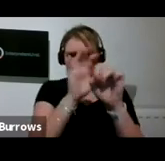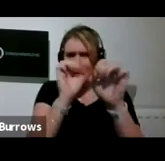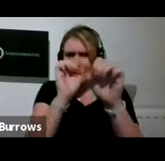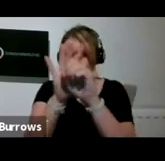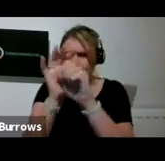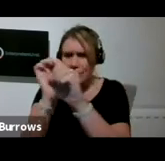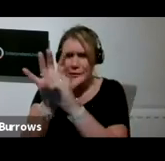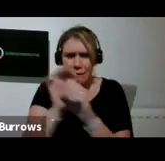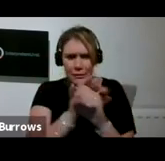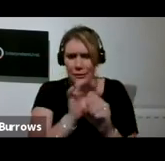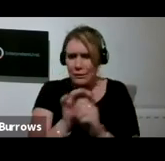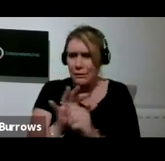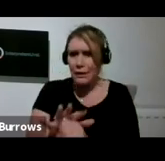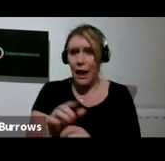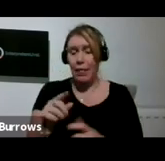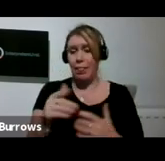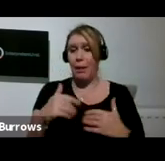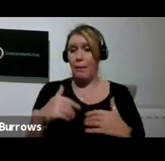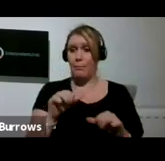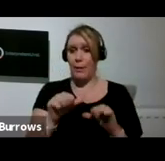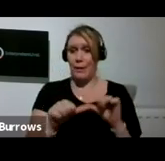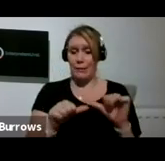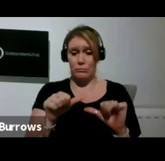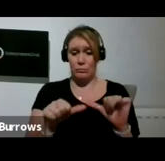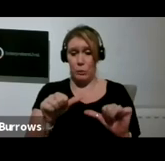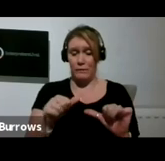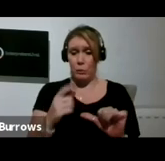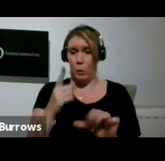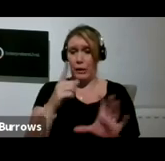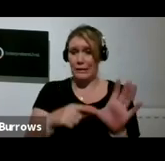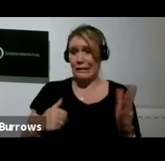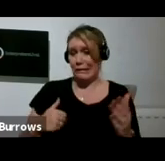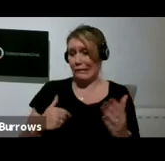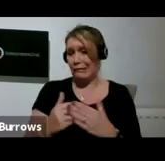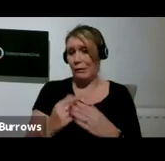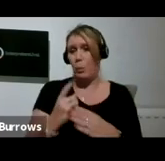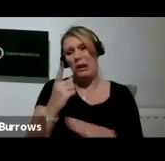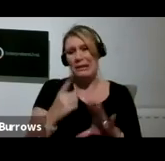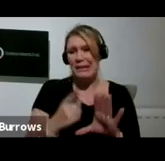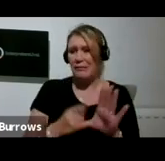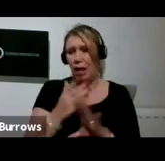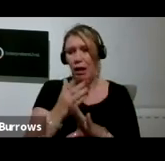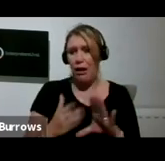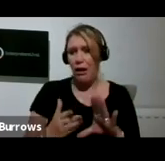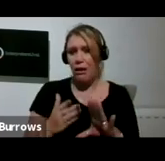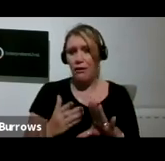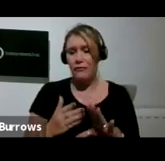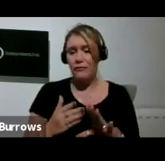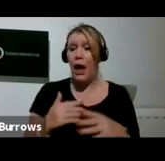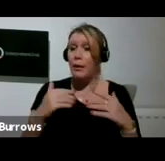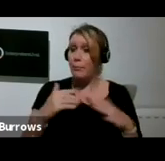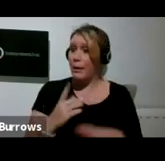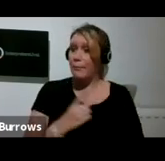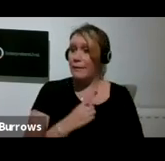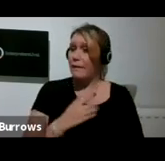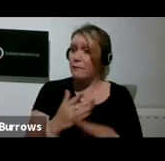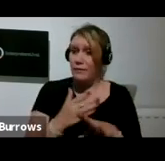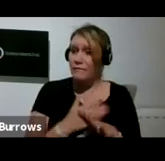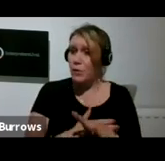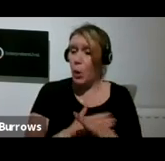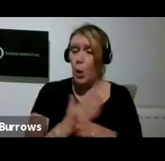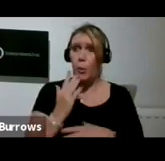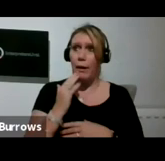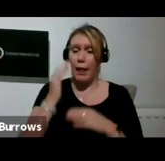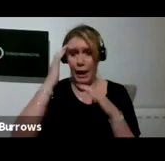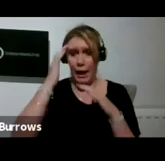and they've gradually progressed over about a year and a half. I had done collages before when I